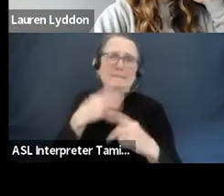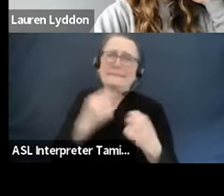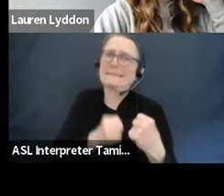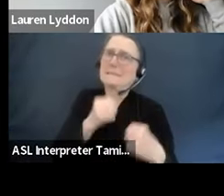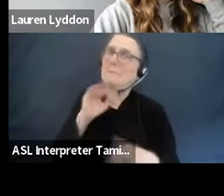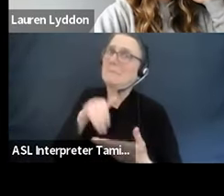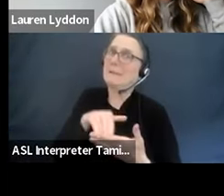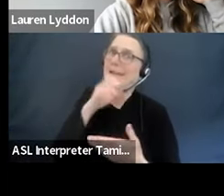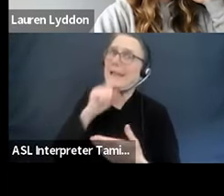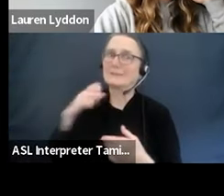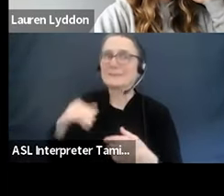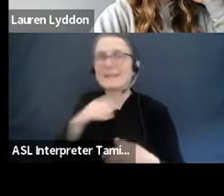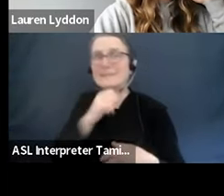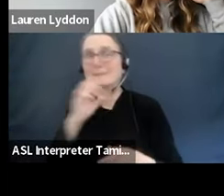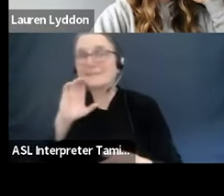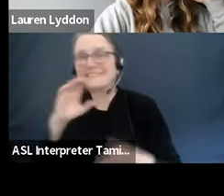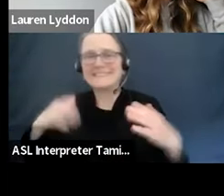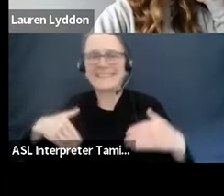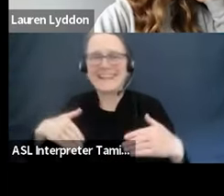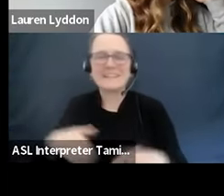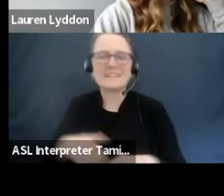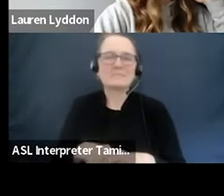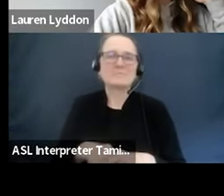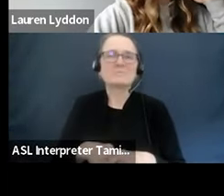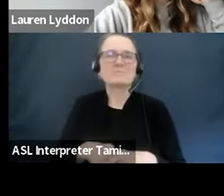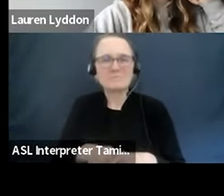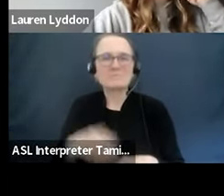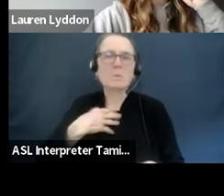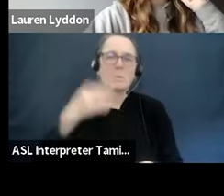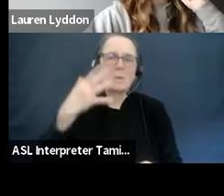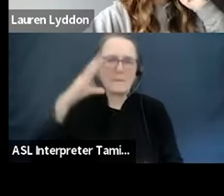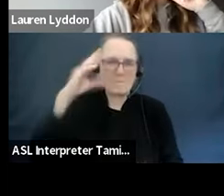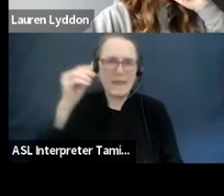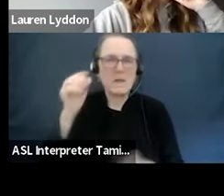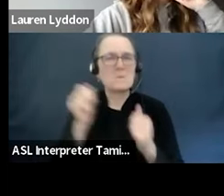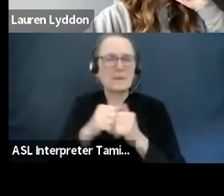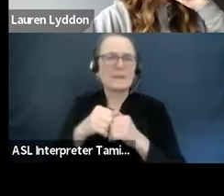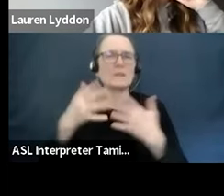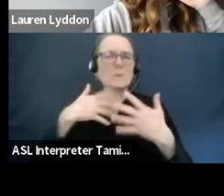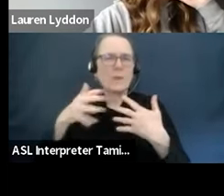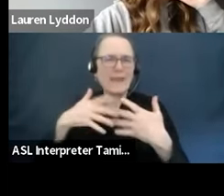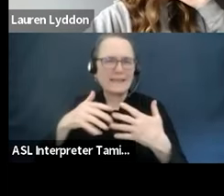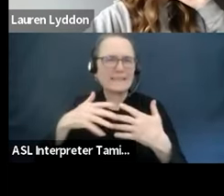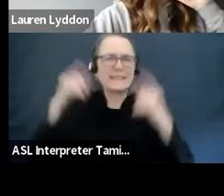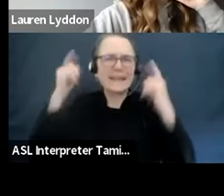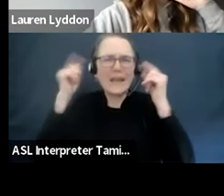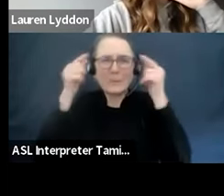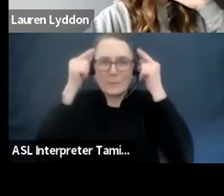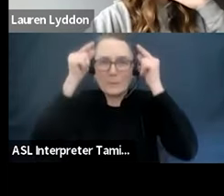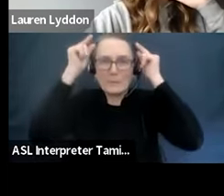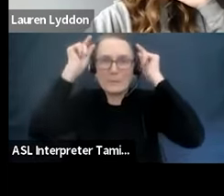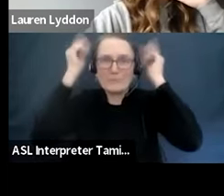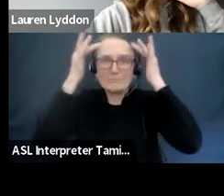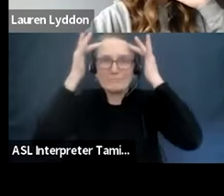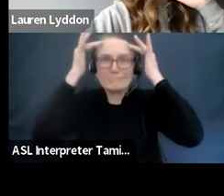more salt than pepper beard, and an ever-receding forehead. So that's me